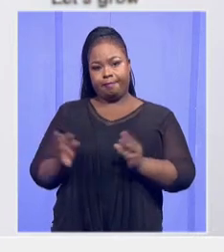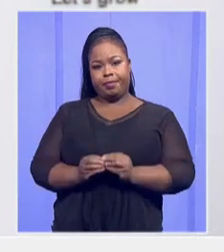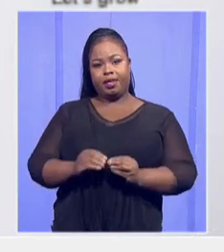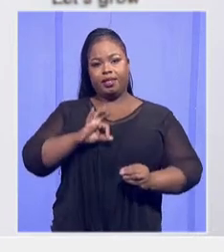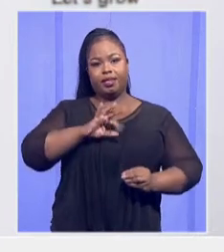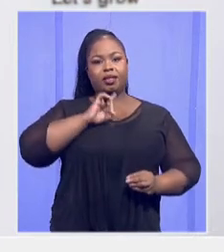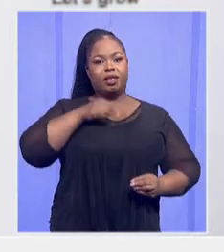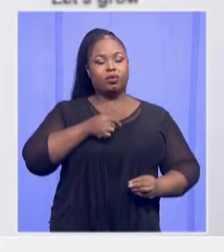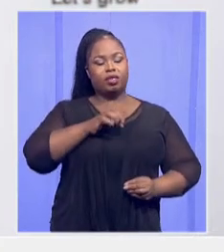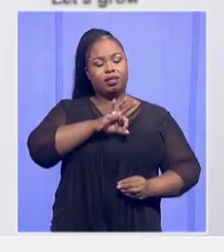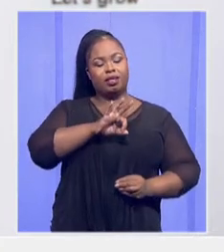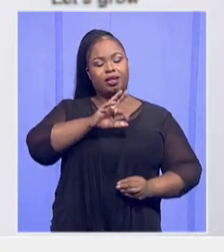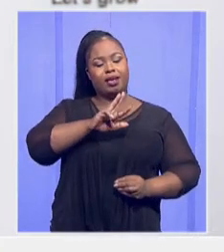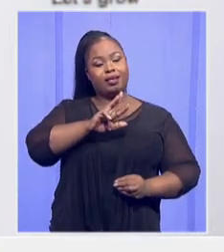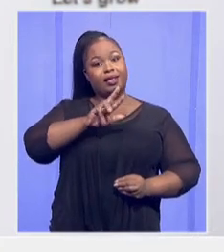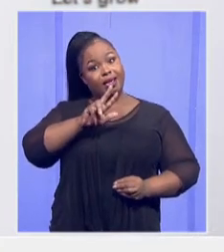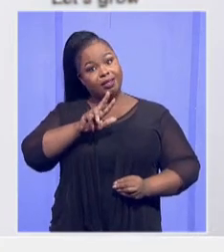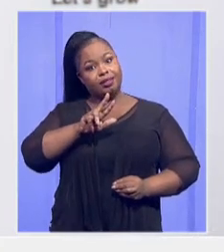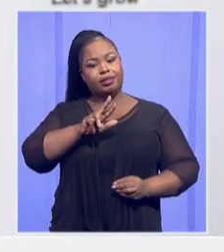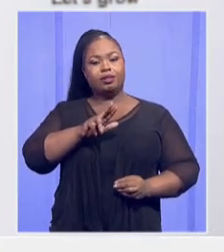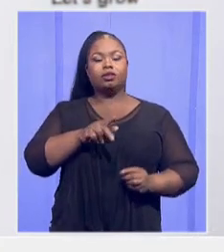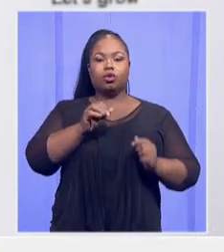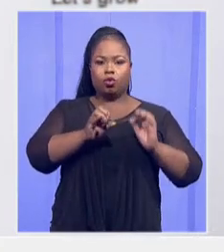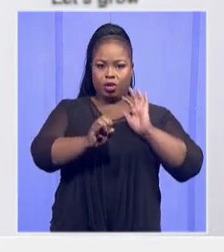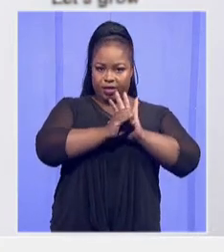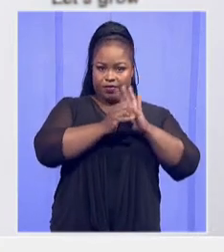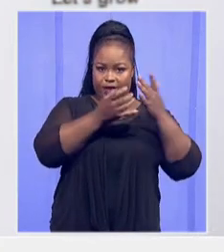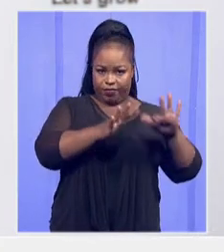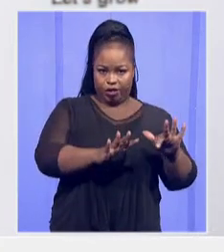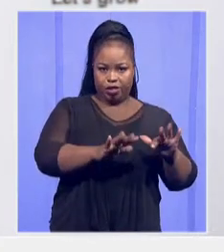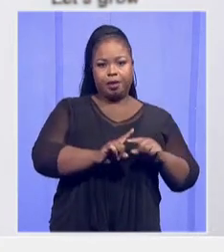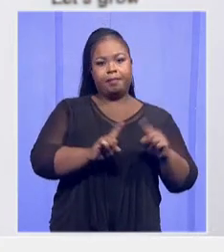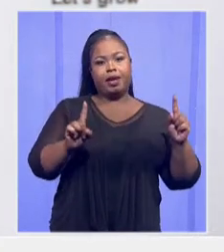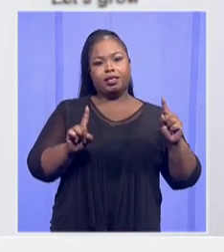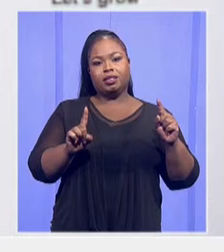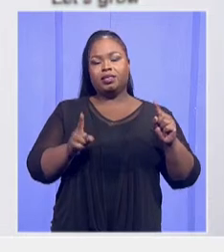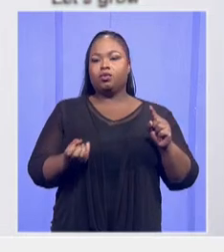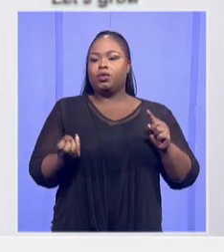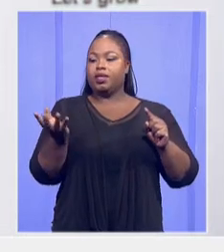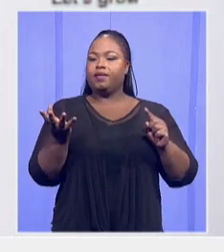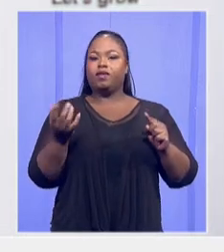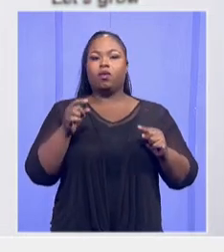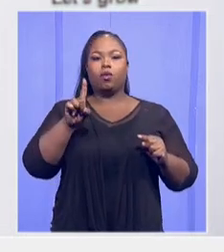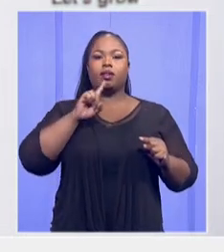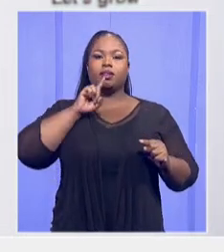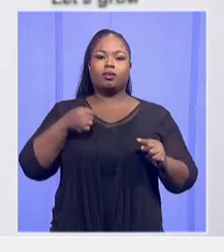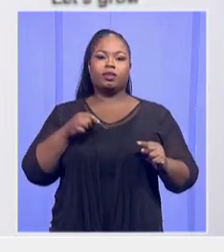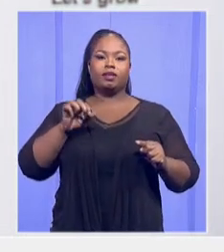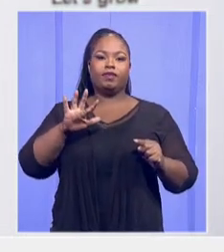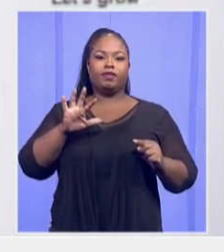The 98 also provided 1,053 schools with sanitation.